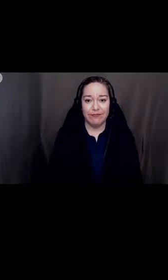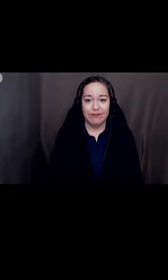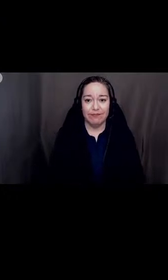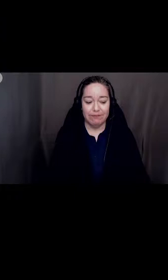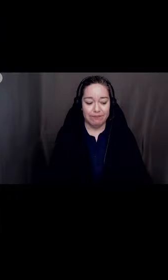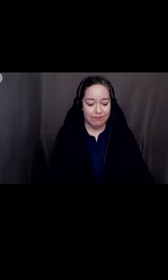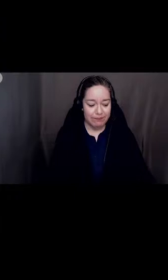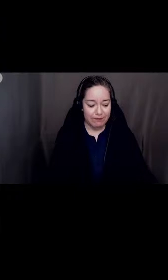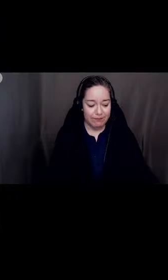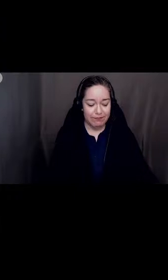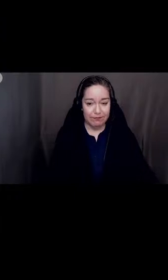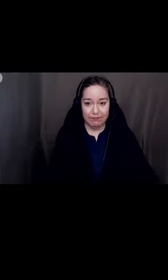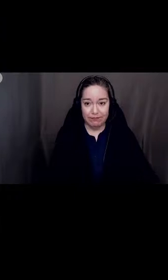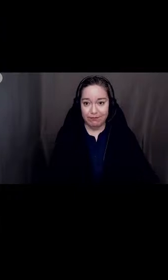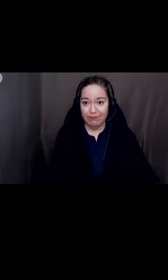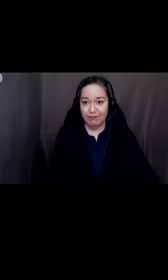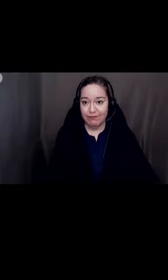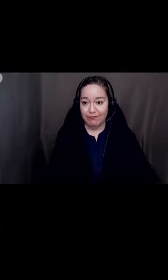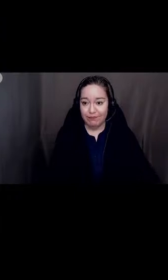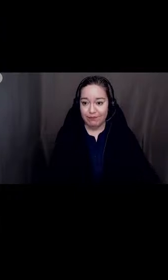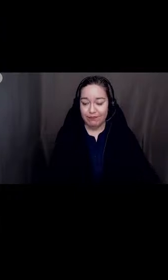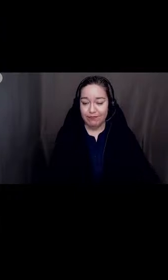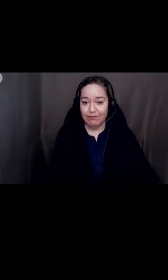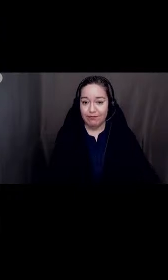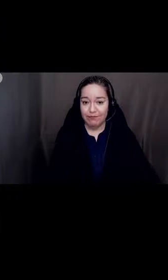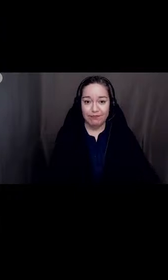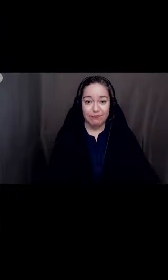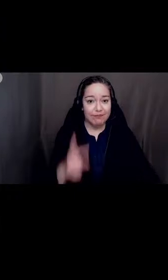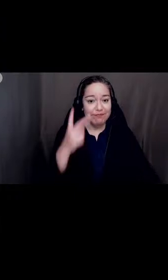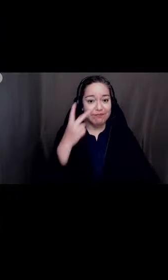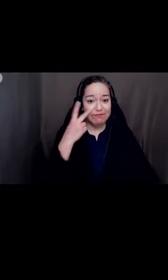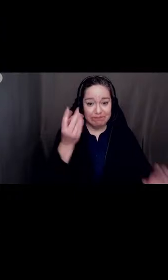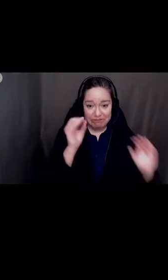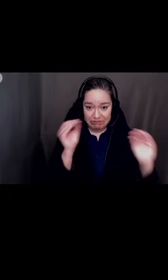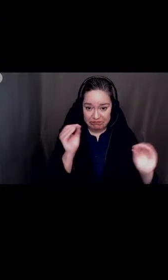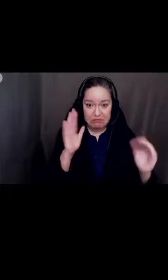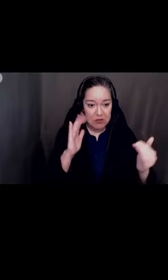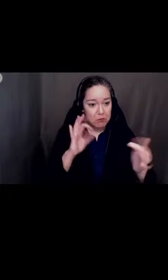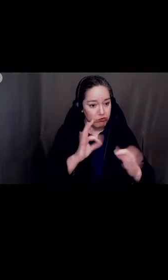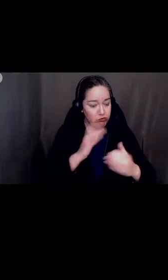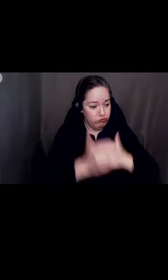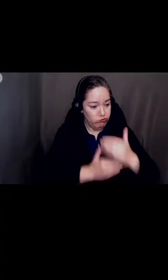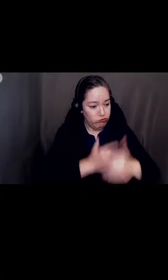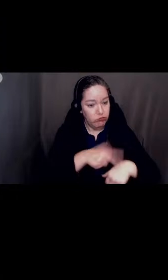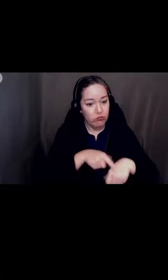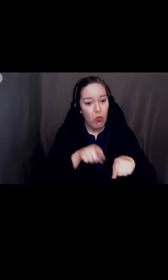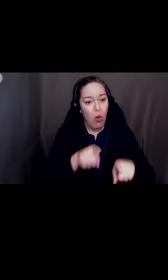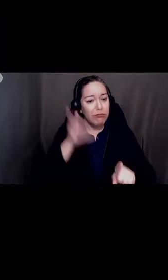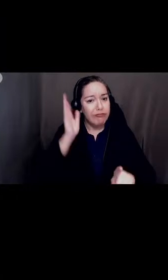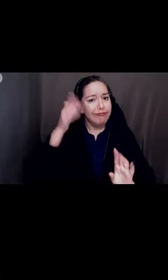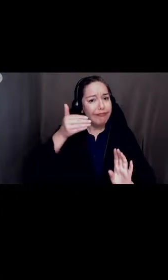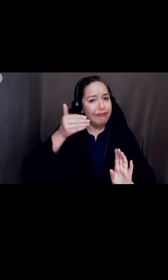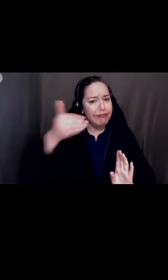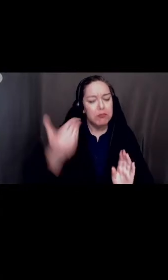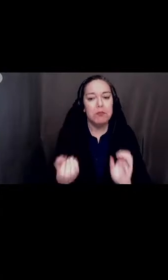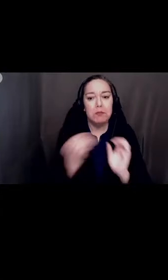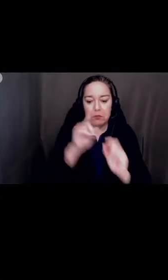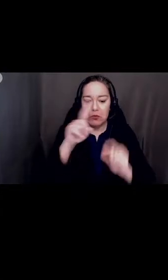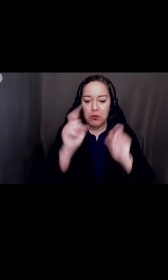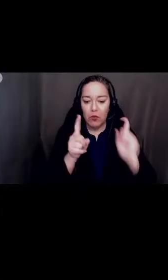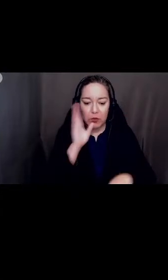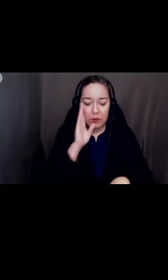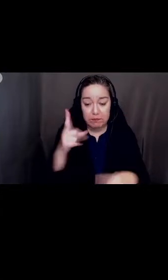All right. Hearing that, looks like we're right on track. I'm sure as the presentation goes on, we'll have quite a few questions. But, so far, so good.